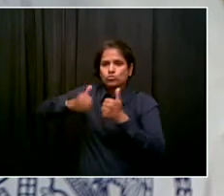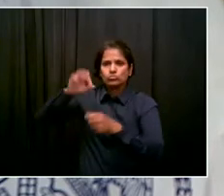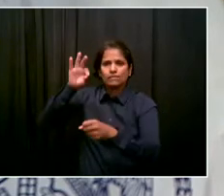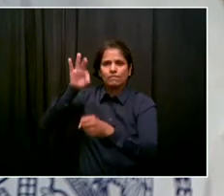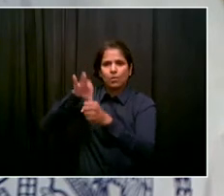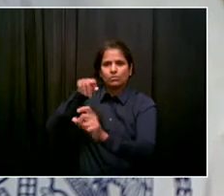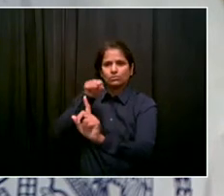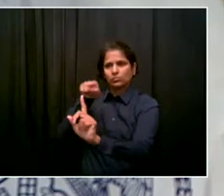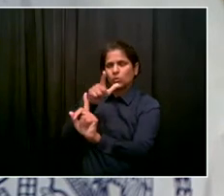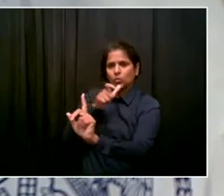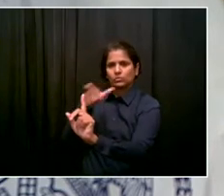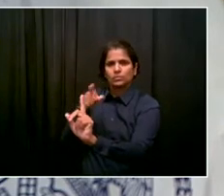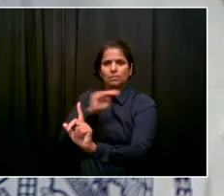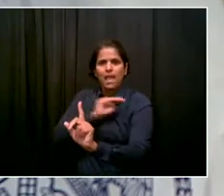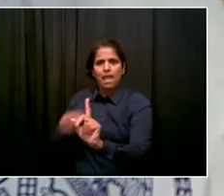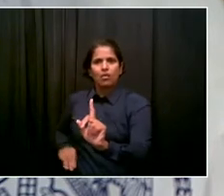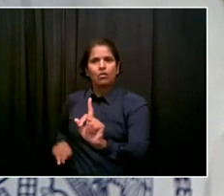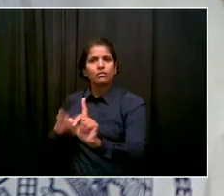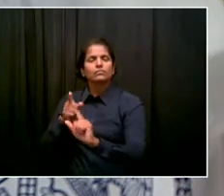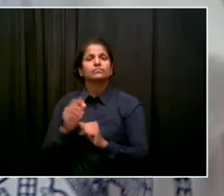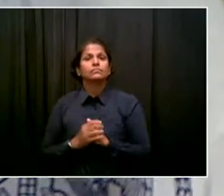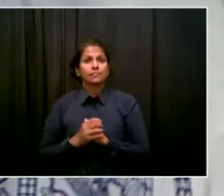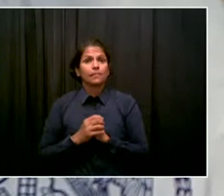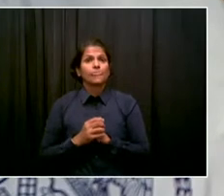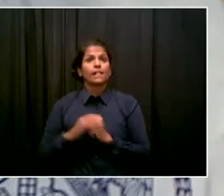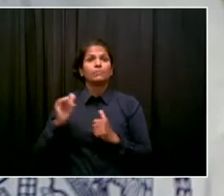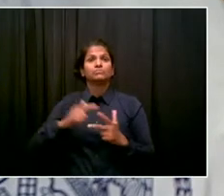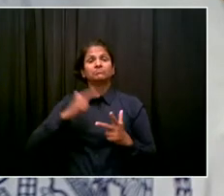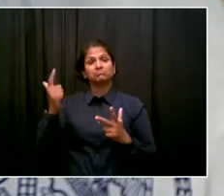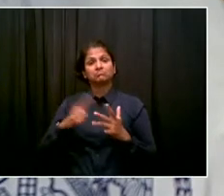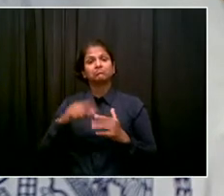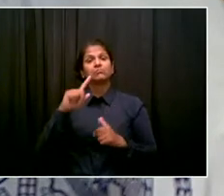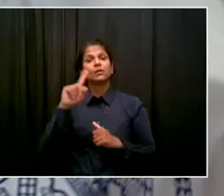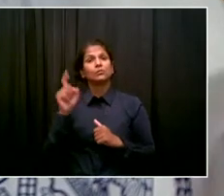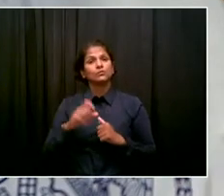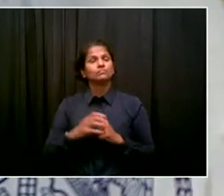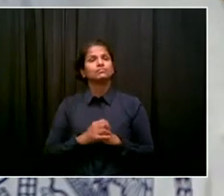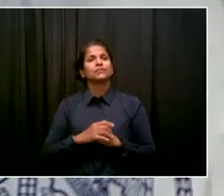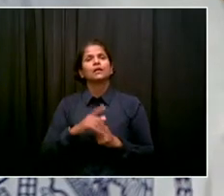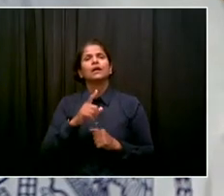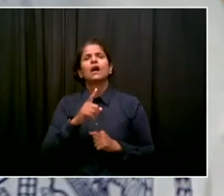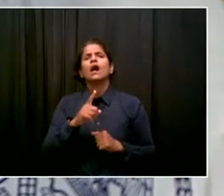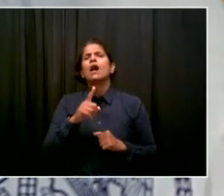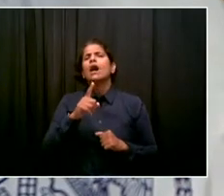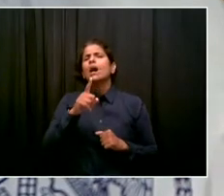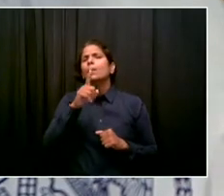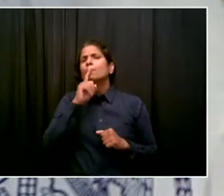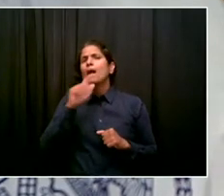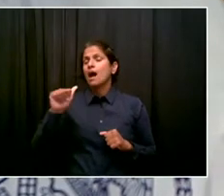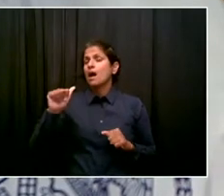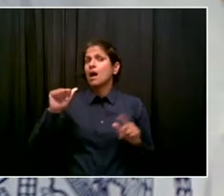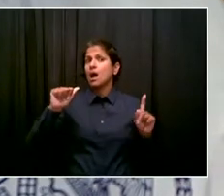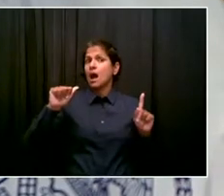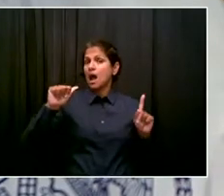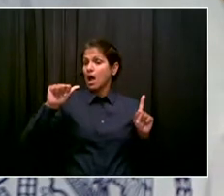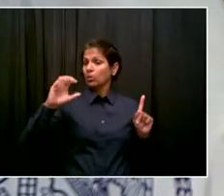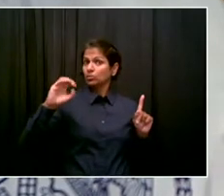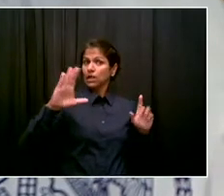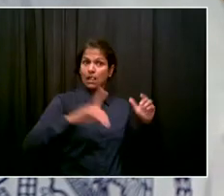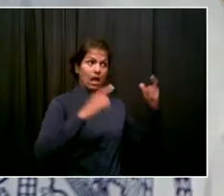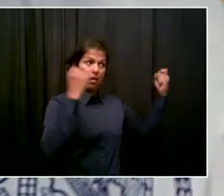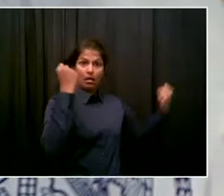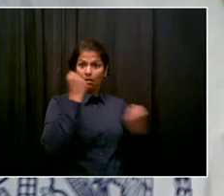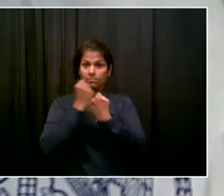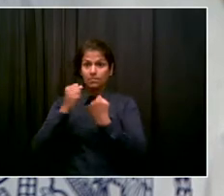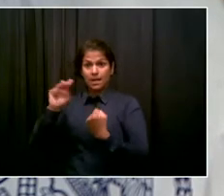I did note you didn't answer my part about AOC endorsing Wiley. So if you'd like to, at the start of my second question,